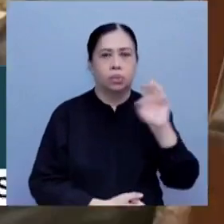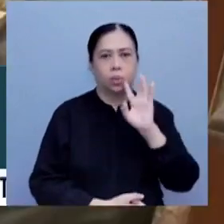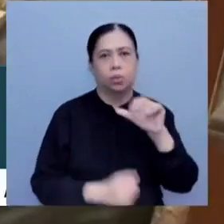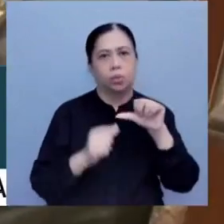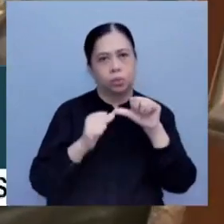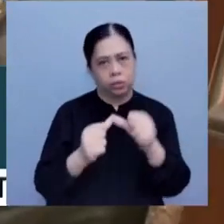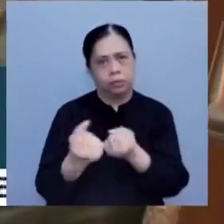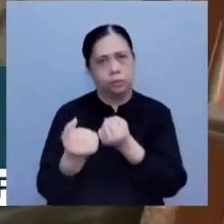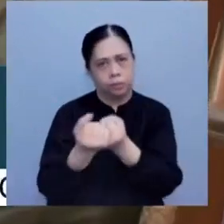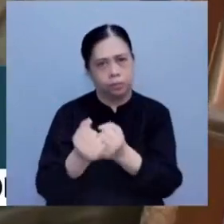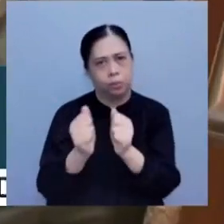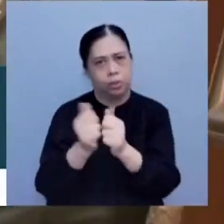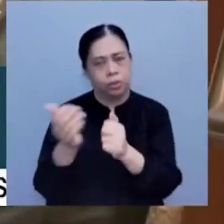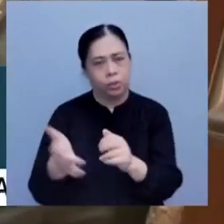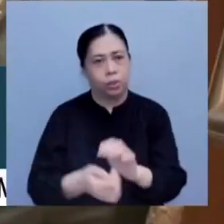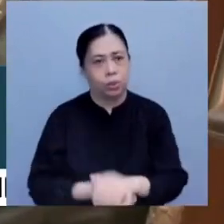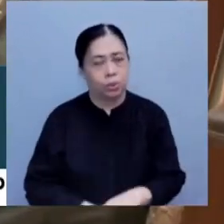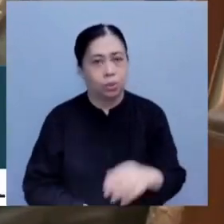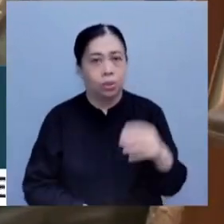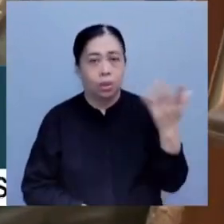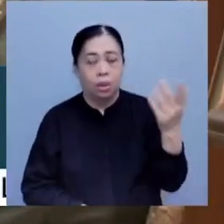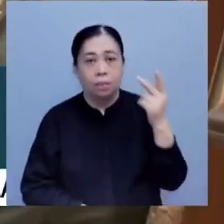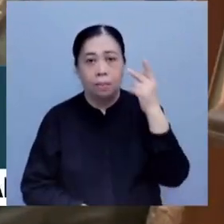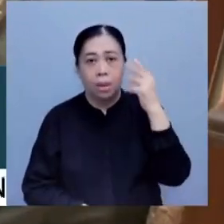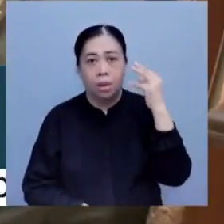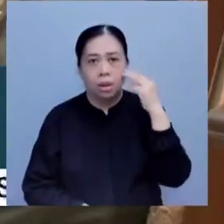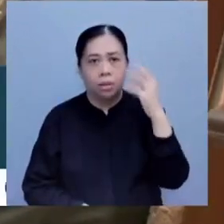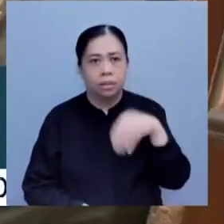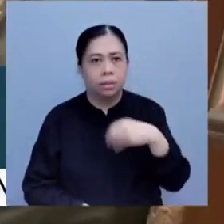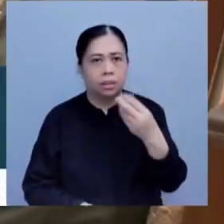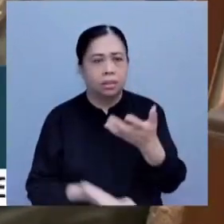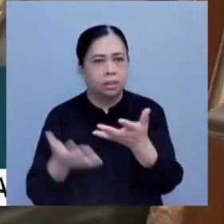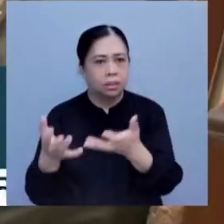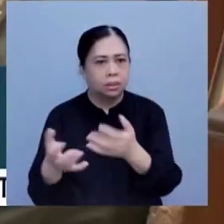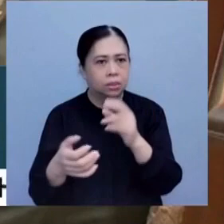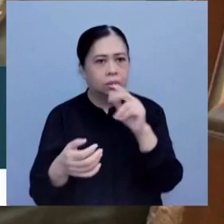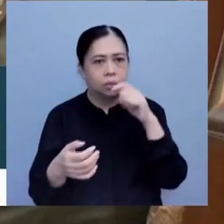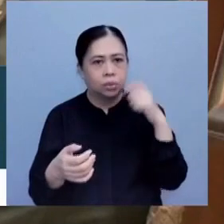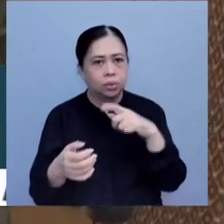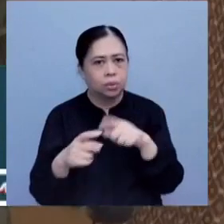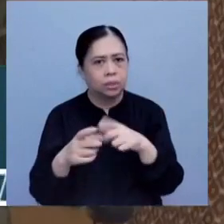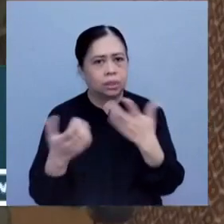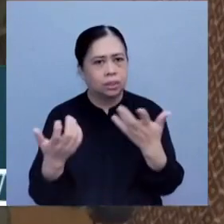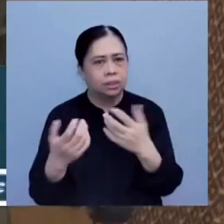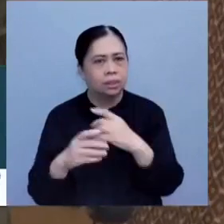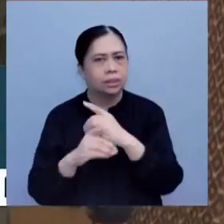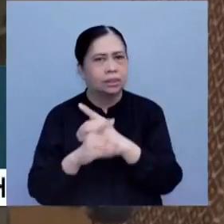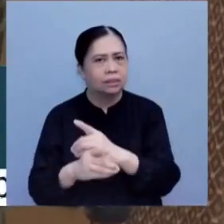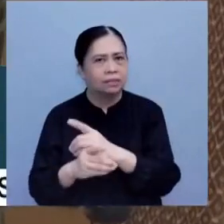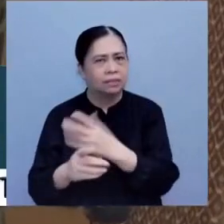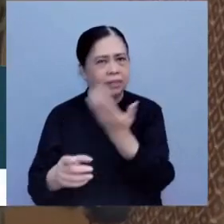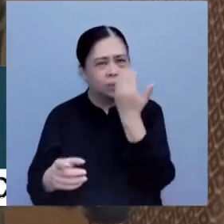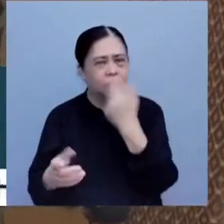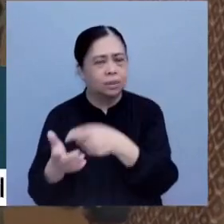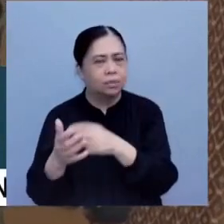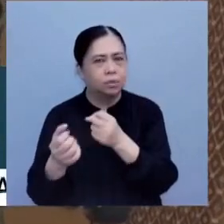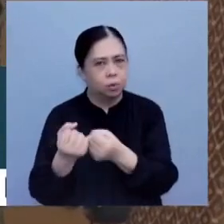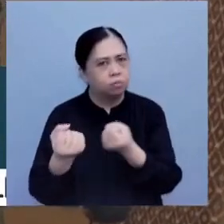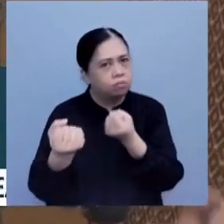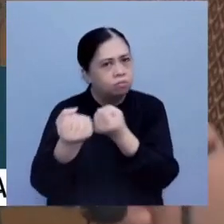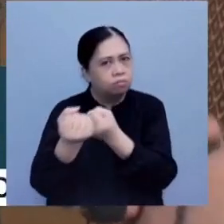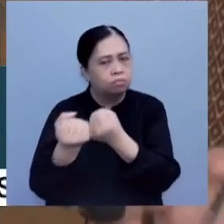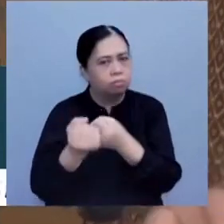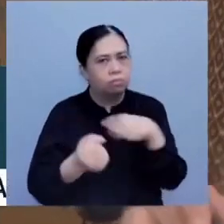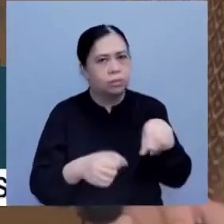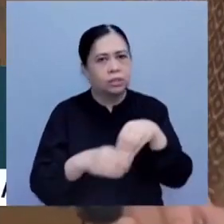with you. McCarthy left $300 million of funding for Ukraine in an embattled defense spending bill before the House of Representatives.